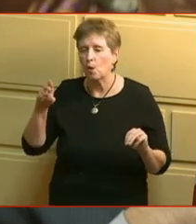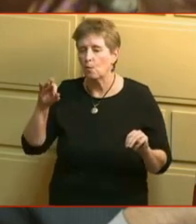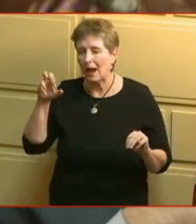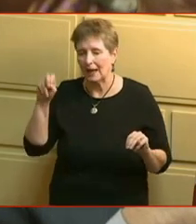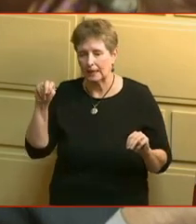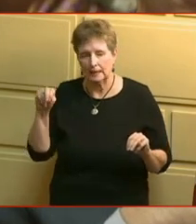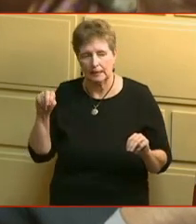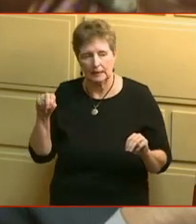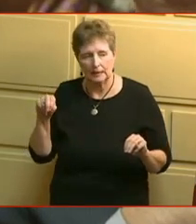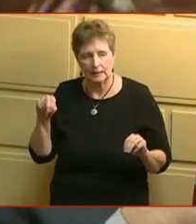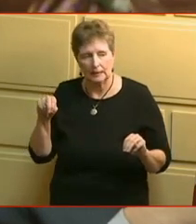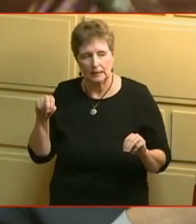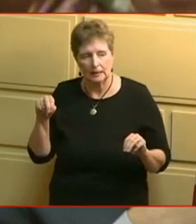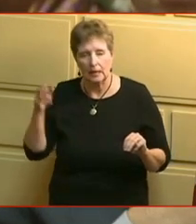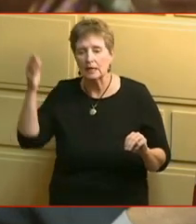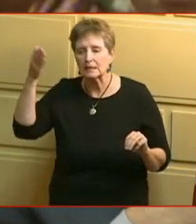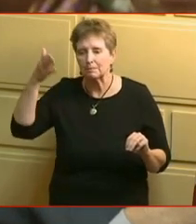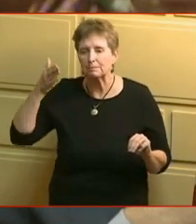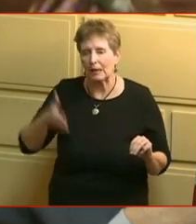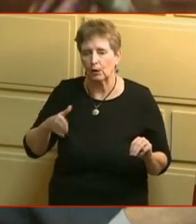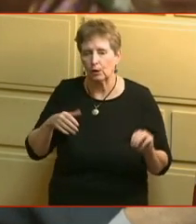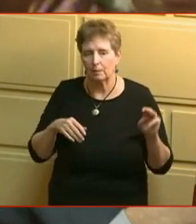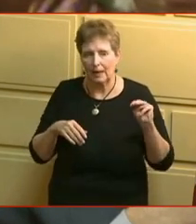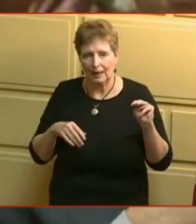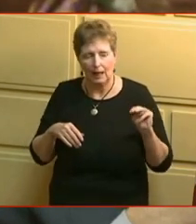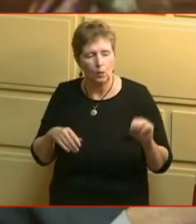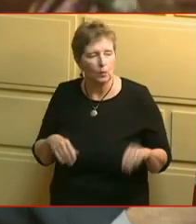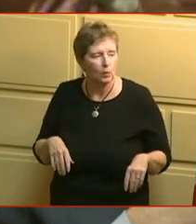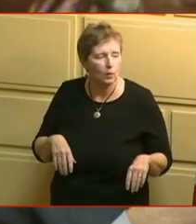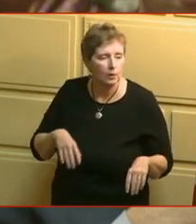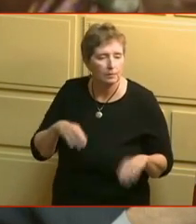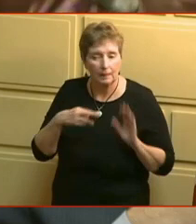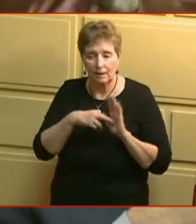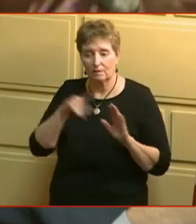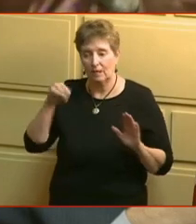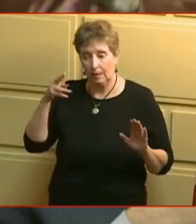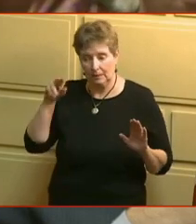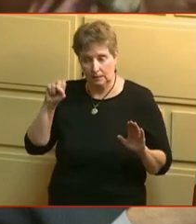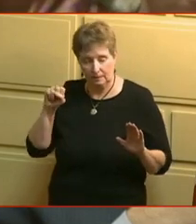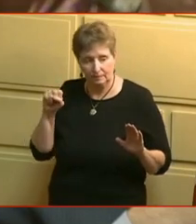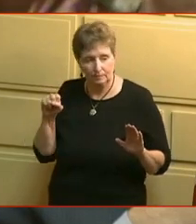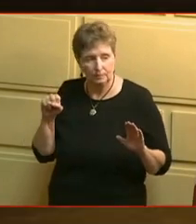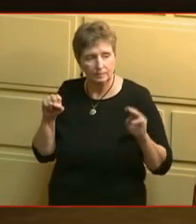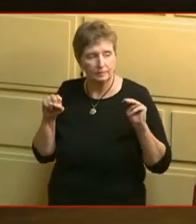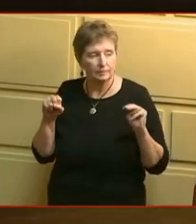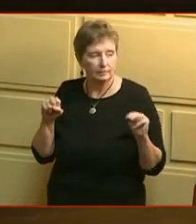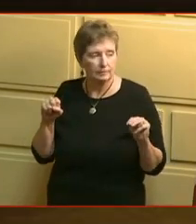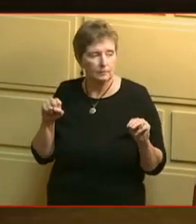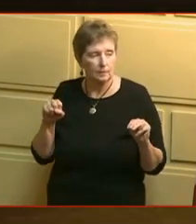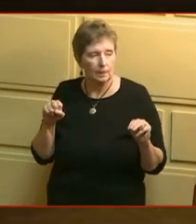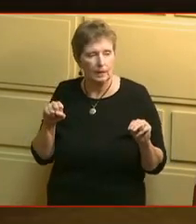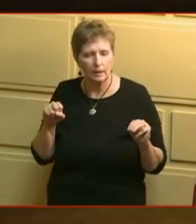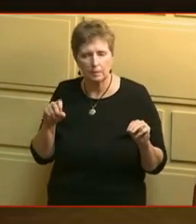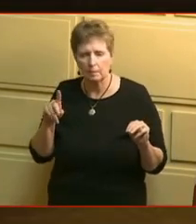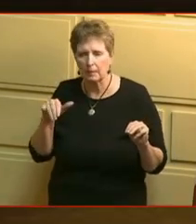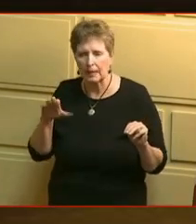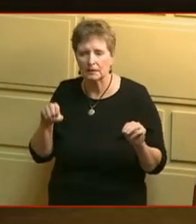representative Phillips representative Place